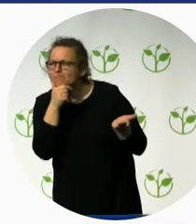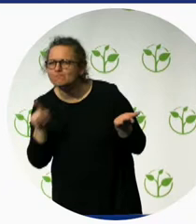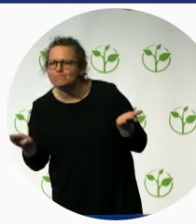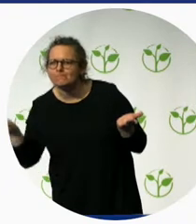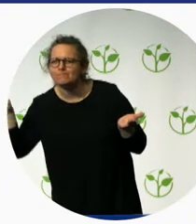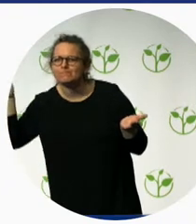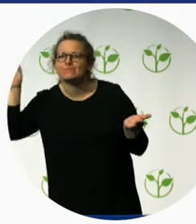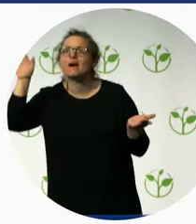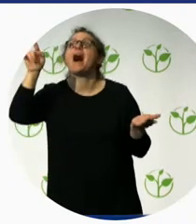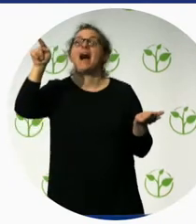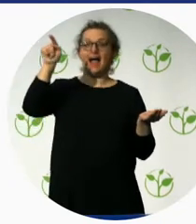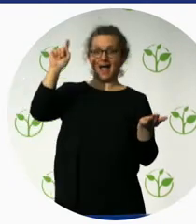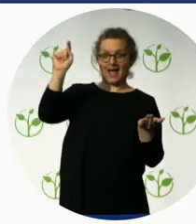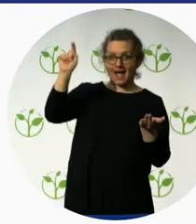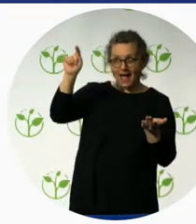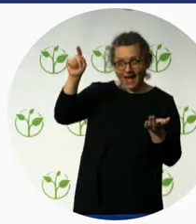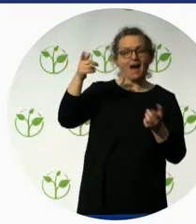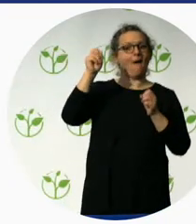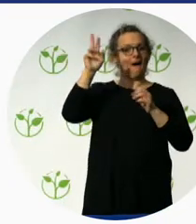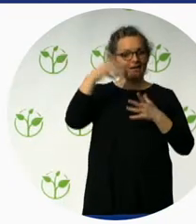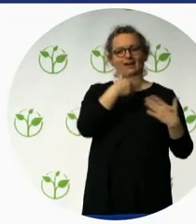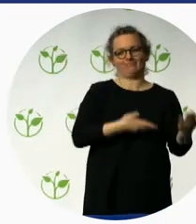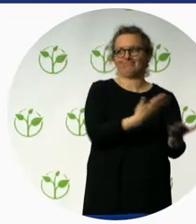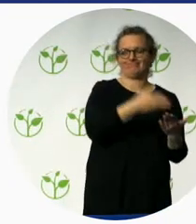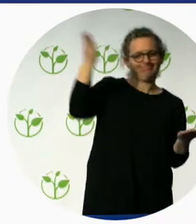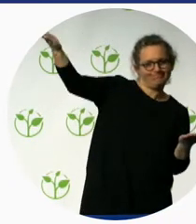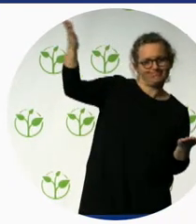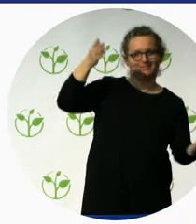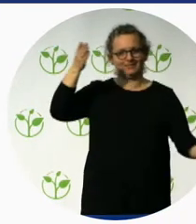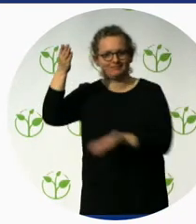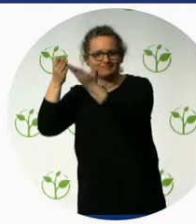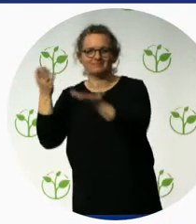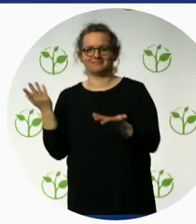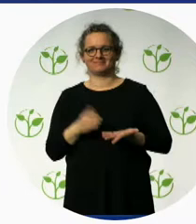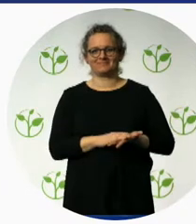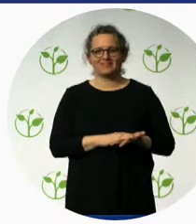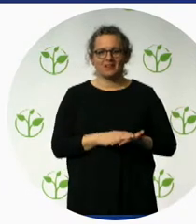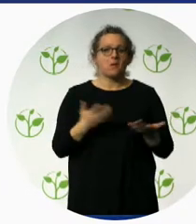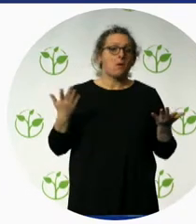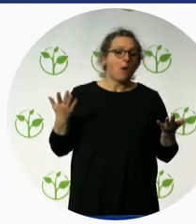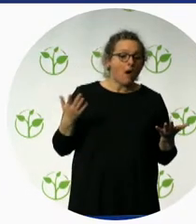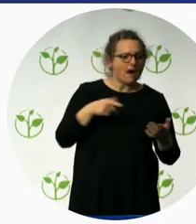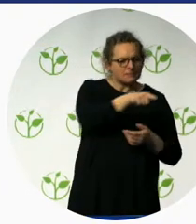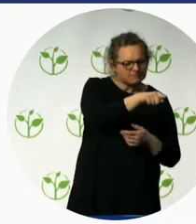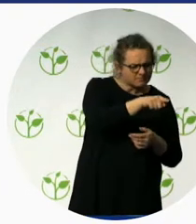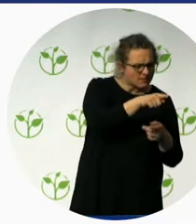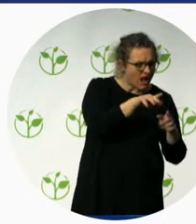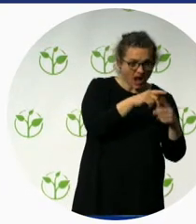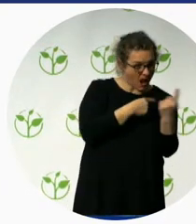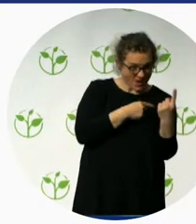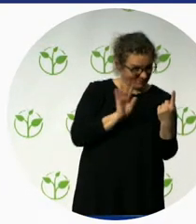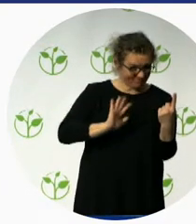group tour and someone wants to travel solo, a paid travel buddy service is also available. The social impact created in less than two